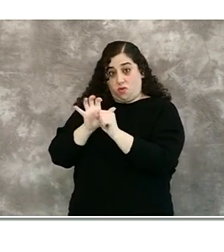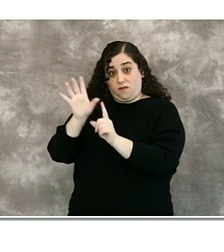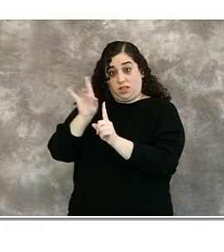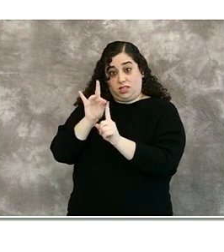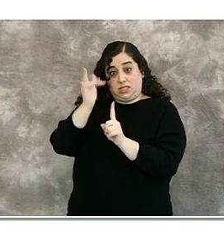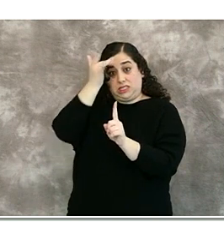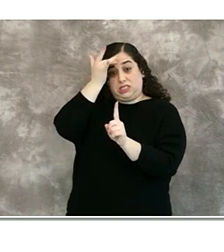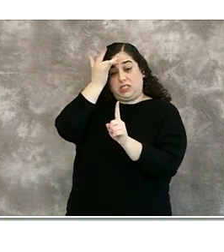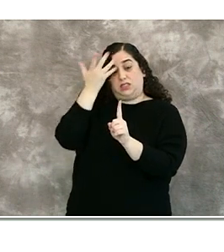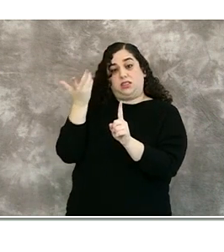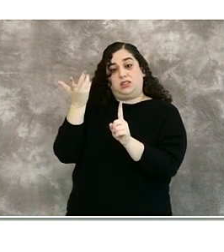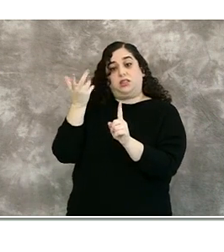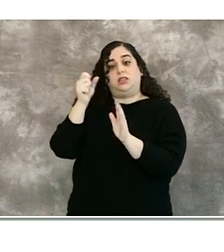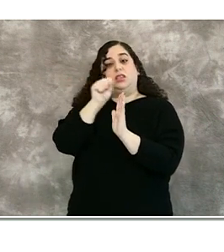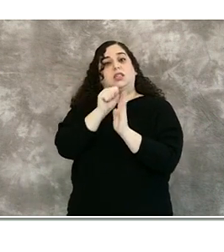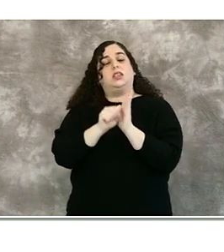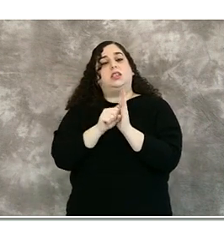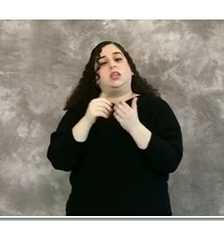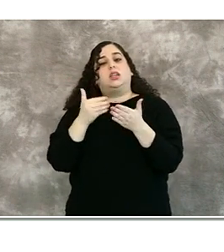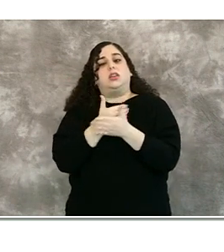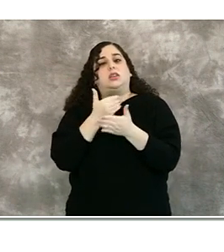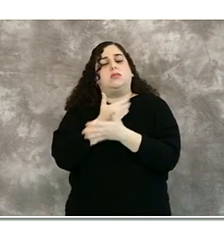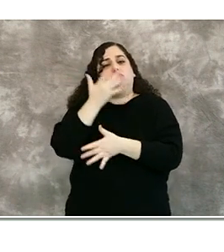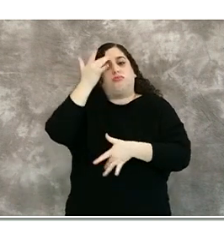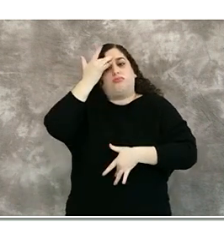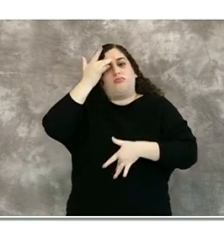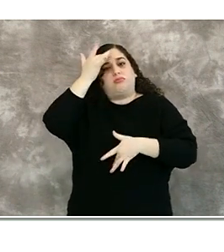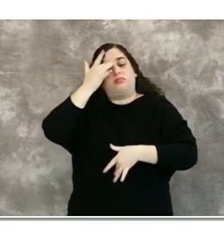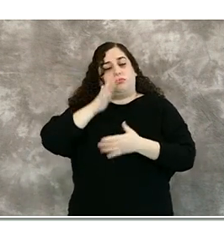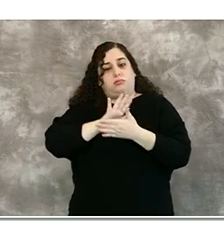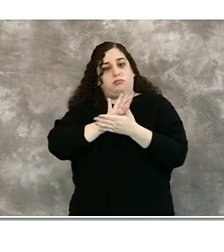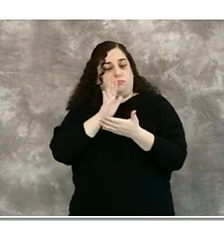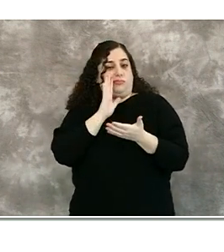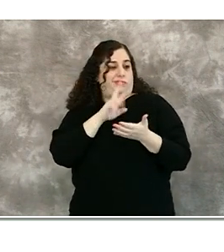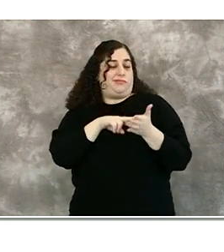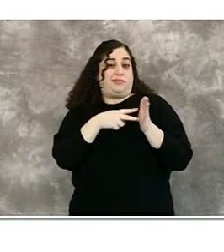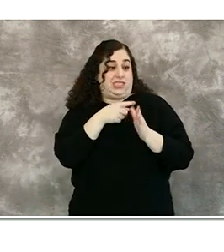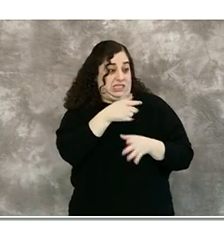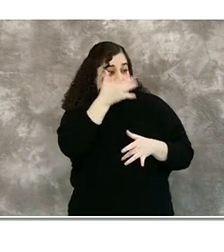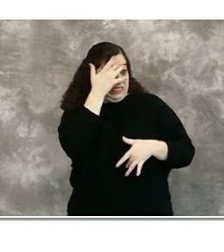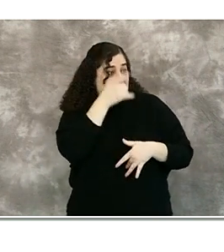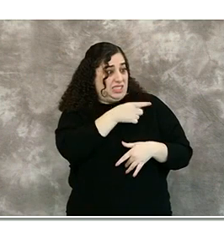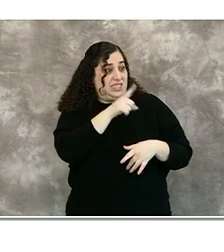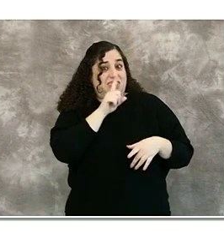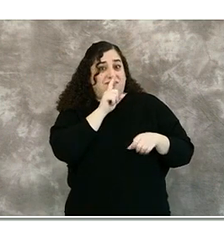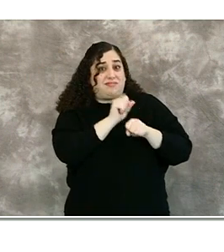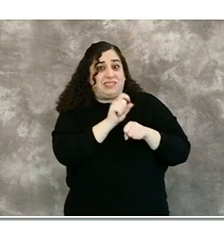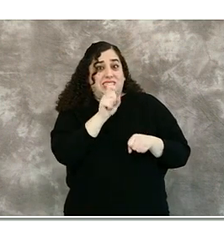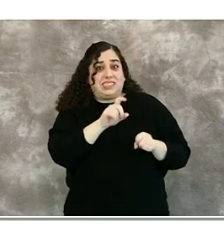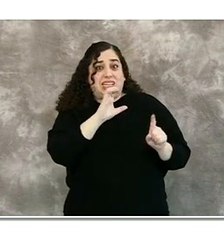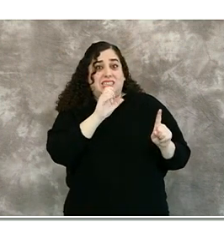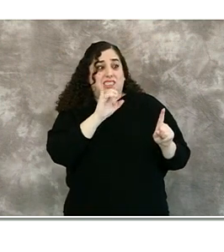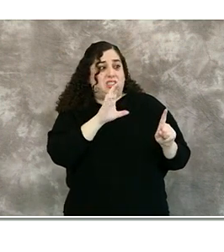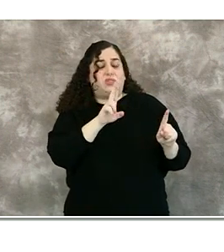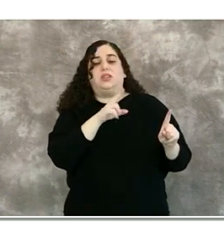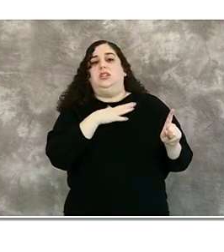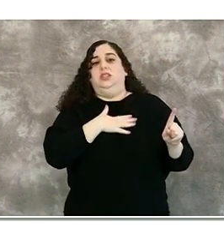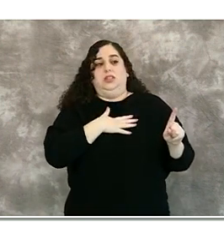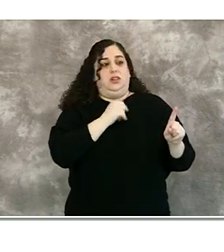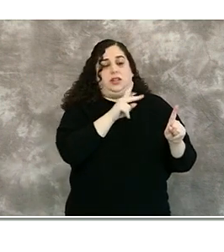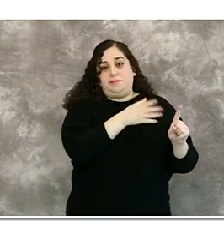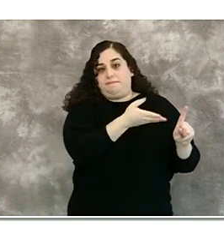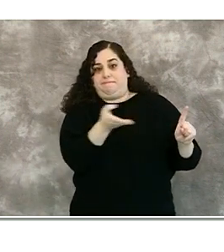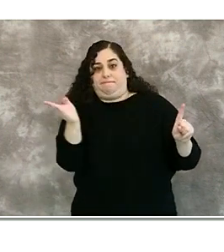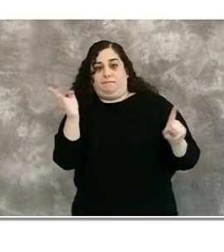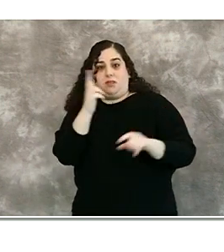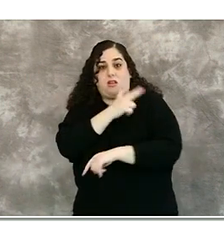% of the new cases detected will become hospitalized within the next week to 10 days so that we know that these numbers